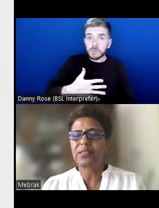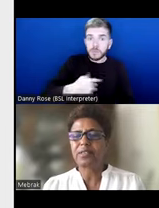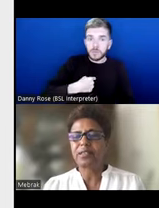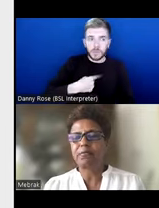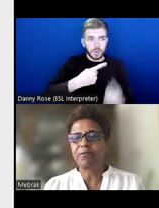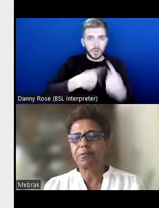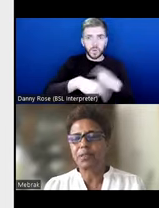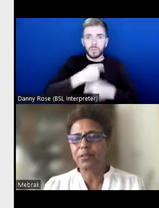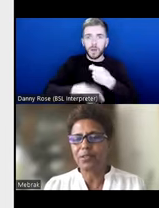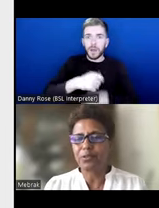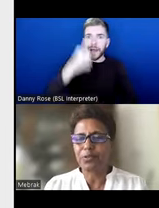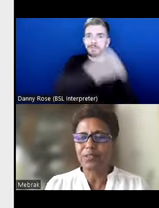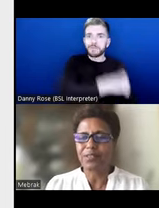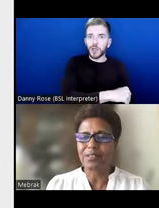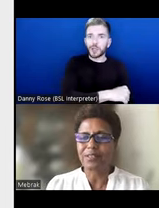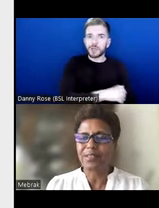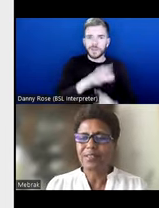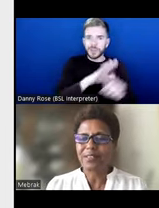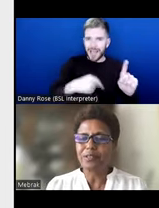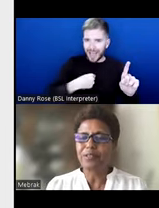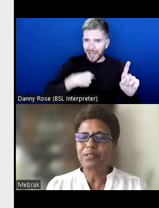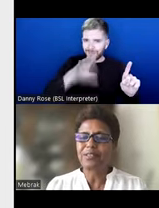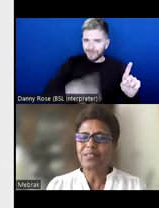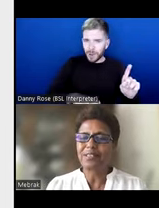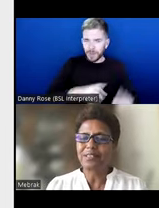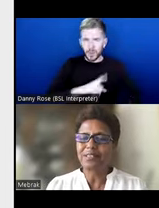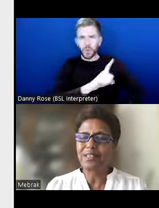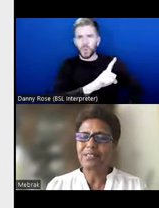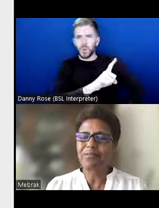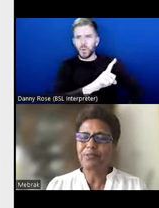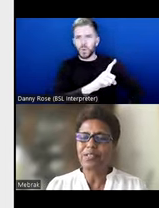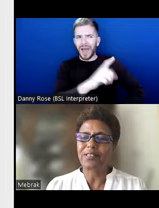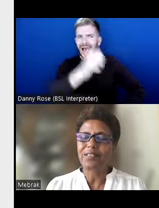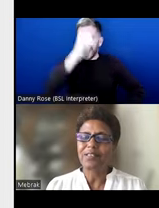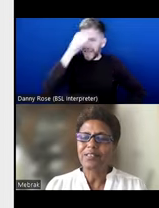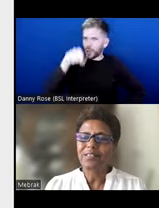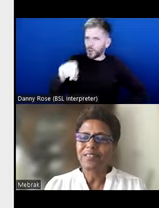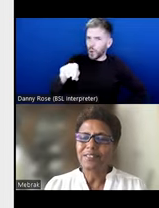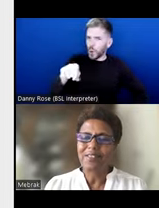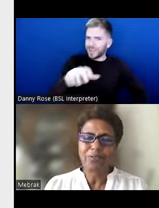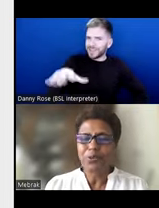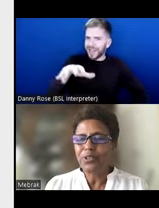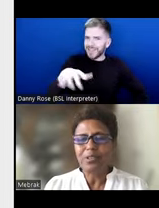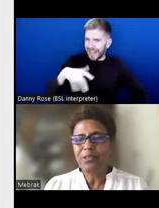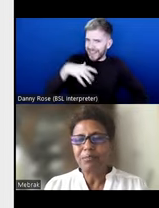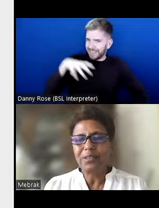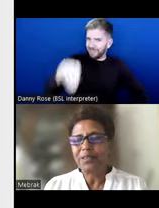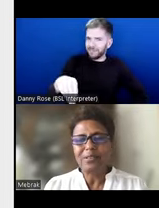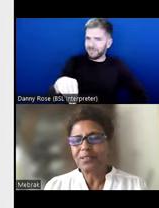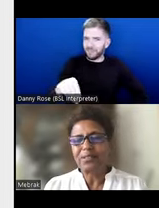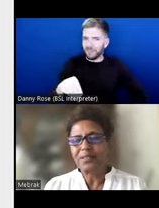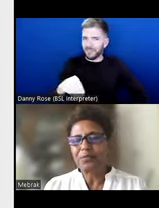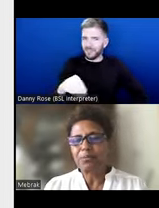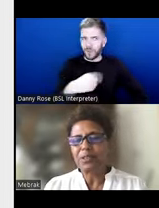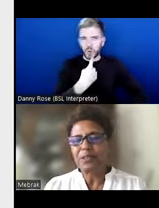society that I come from, and I say, hold on a second, I know this society, I live with that. What you're telling me